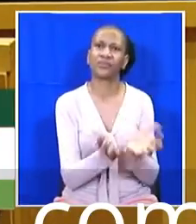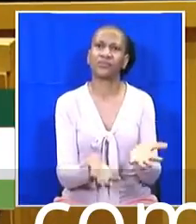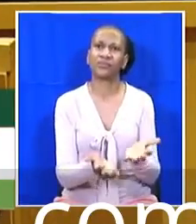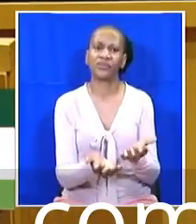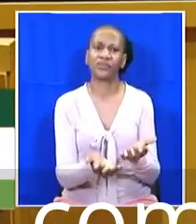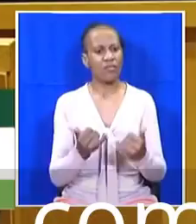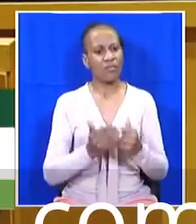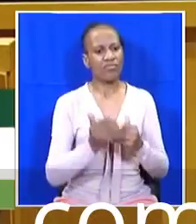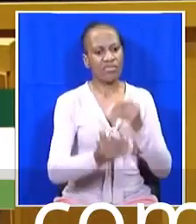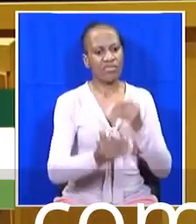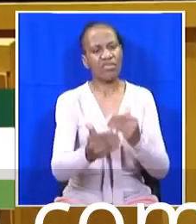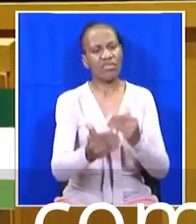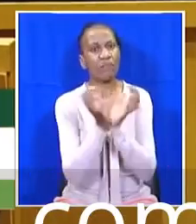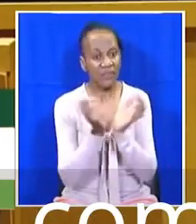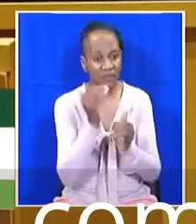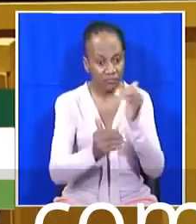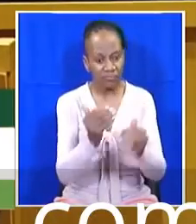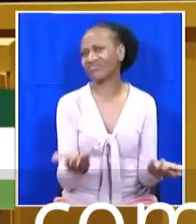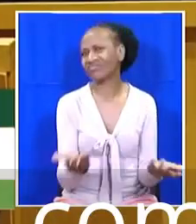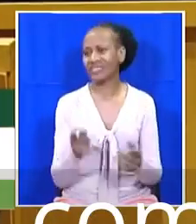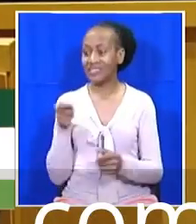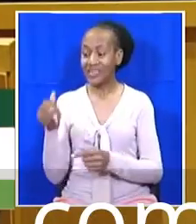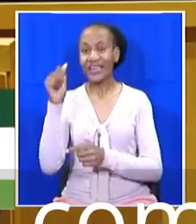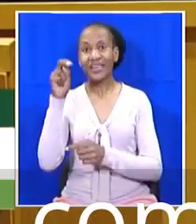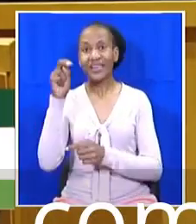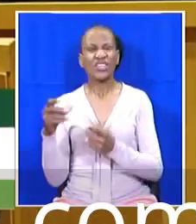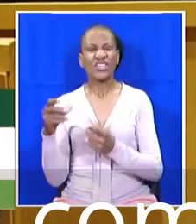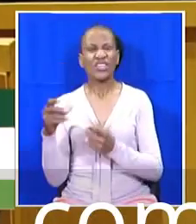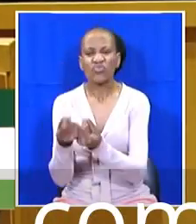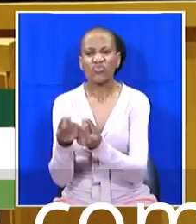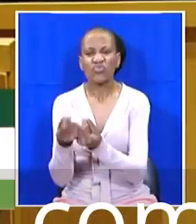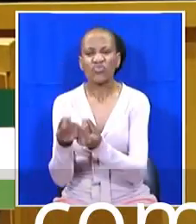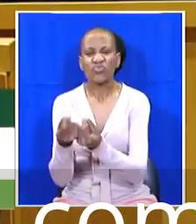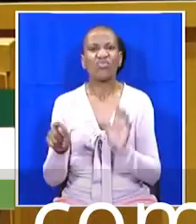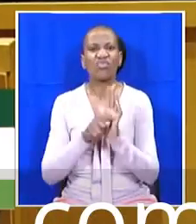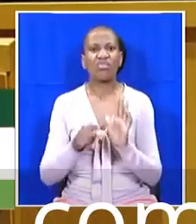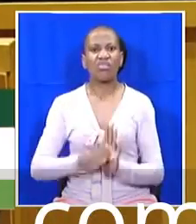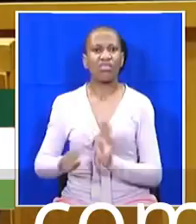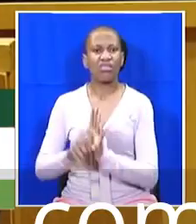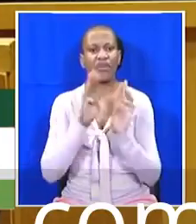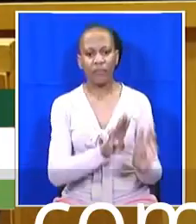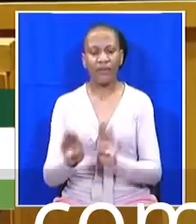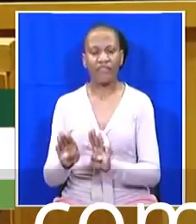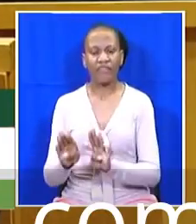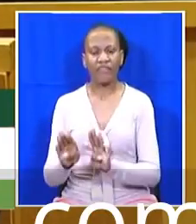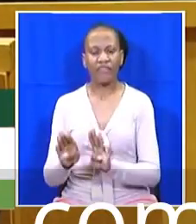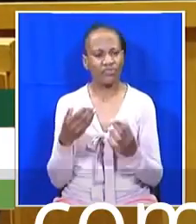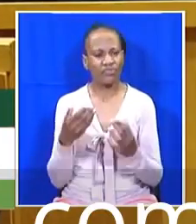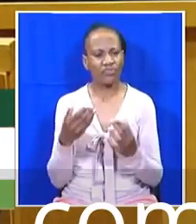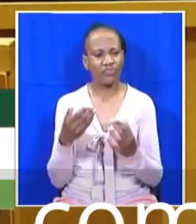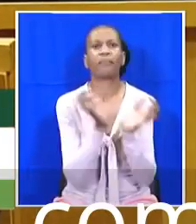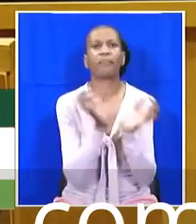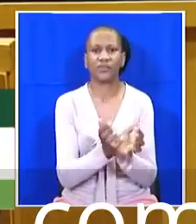the Council from proceeding with its business by using a range of tactics which only serve to show the ANC as a bunch of